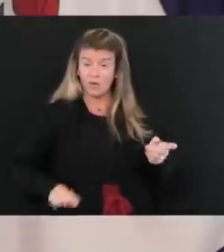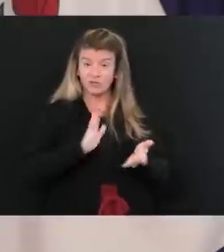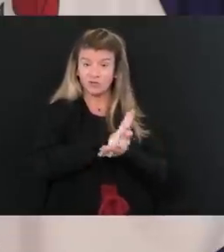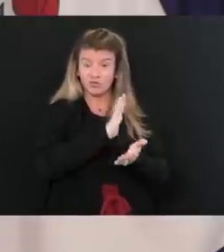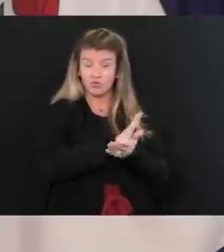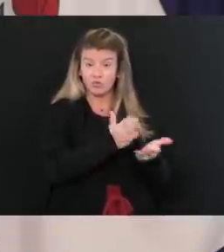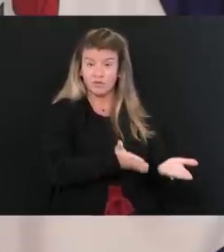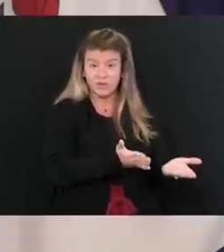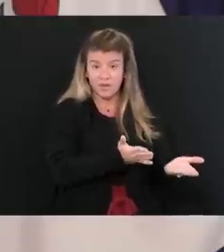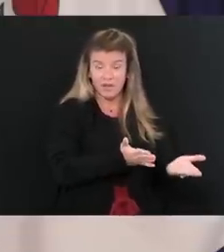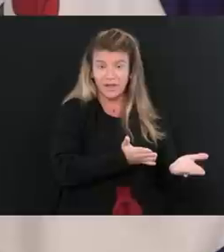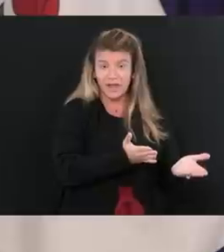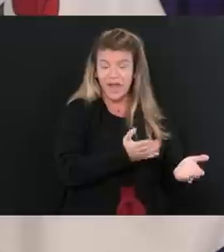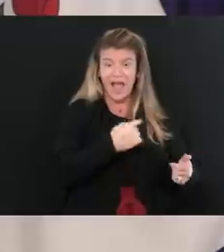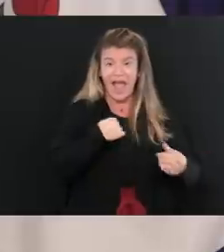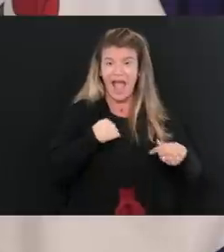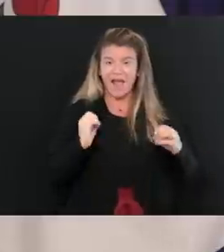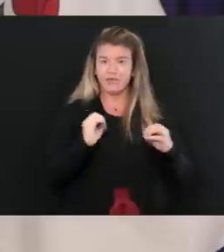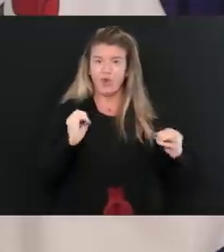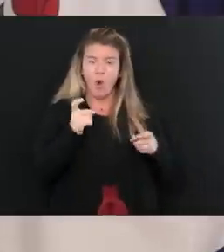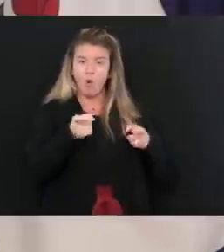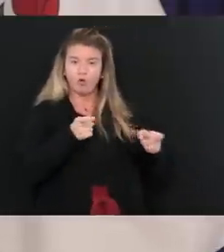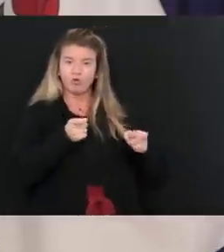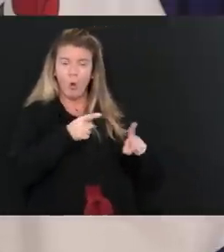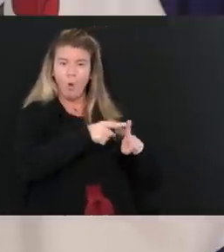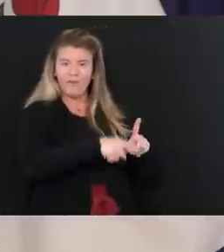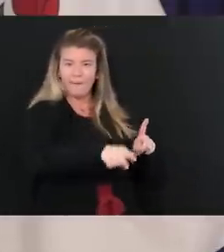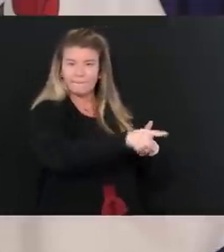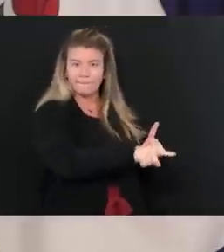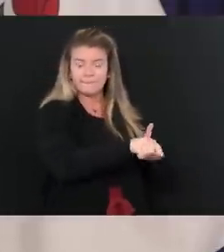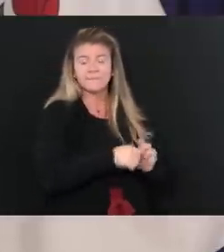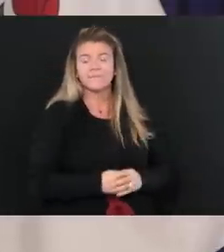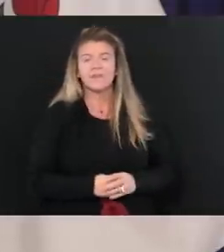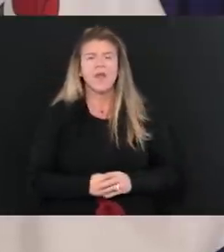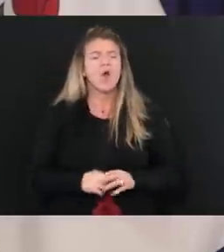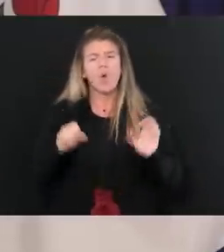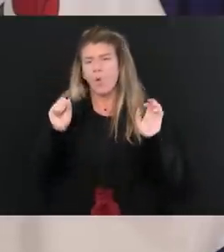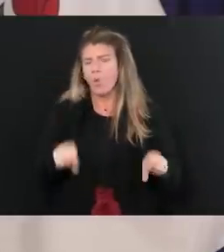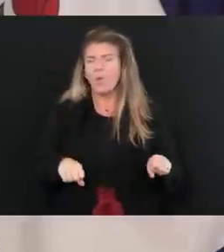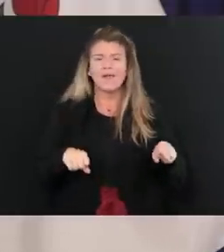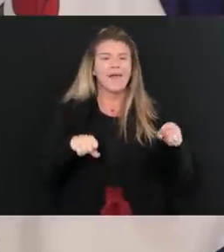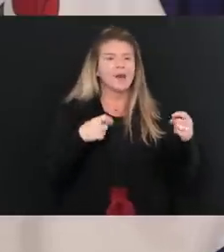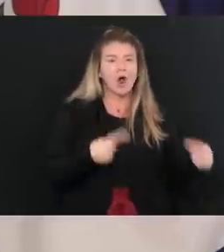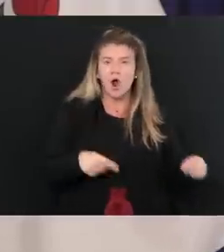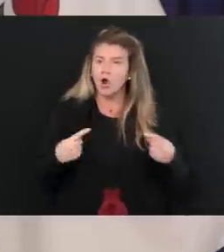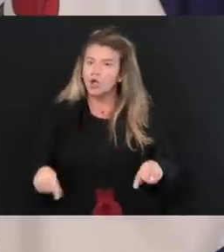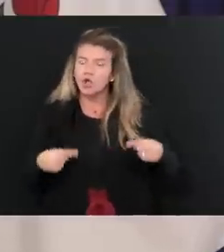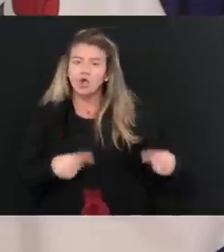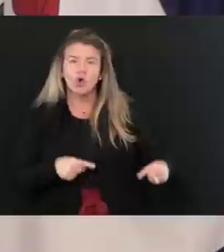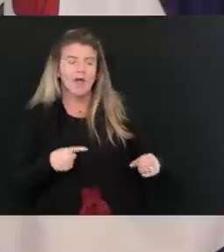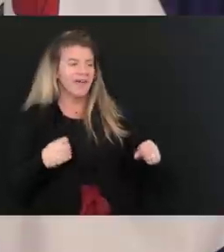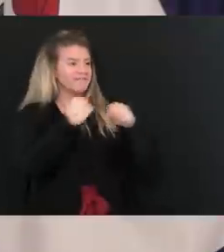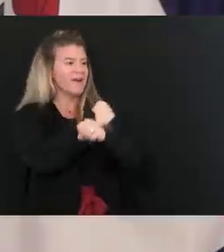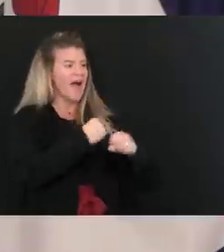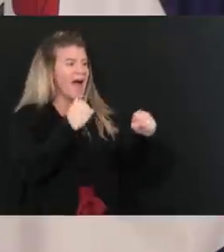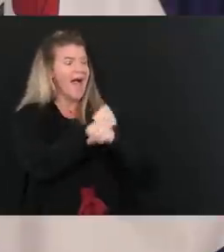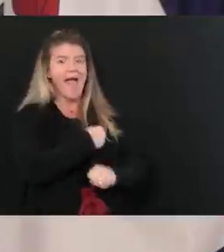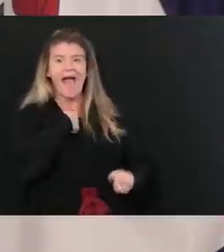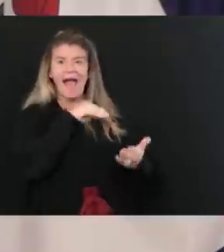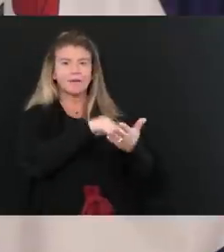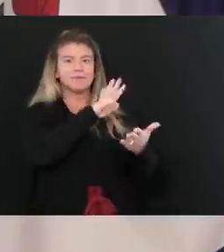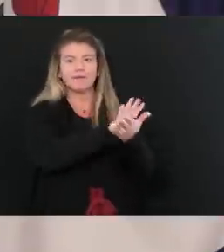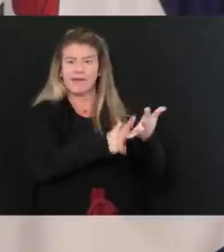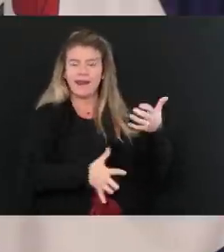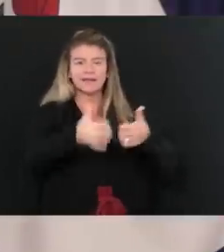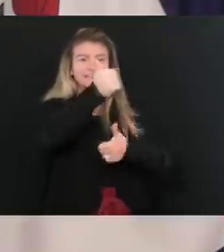in the first place. Now we can fight over the fact that there's an executive order that says, you know, you can't go do